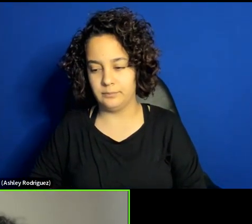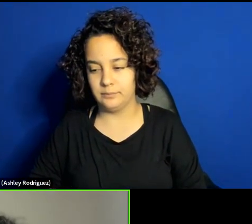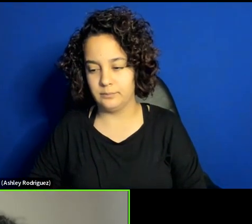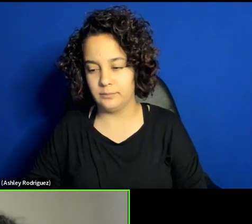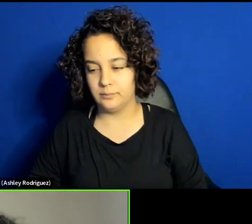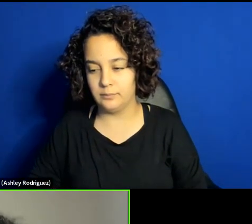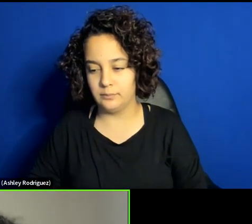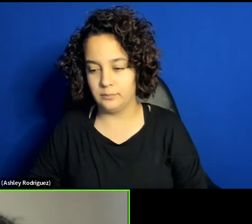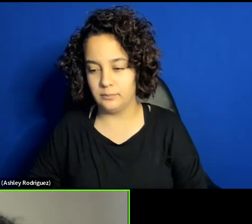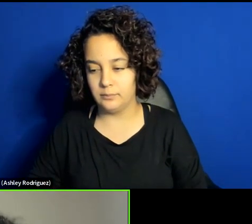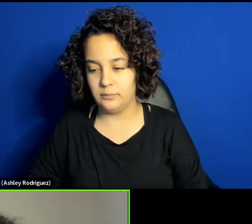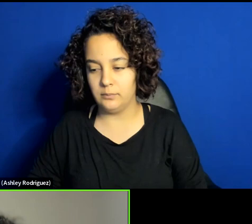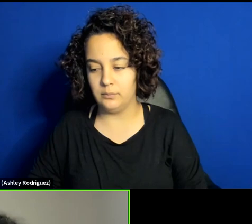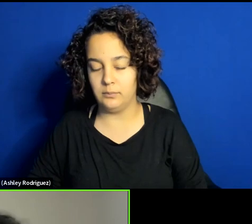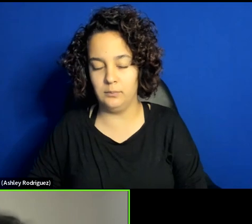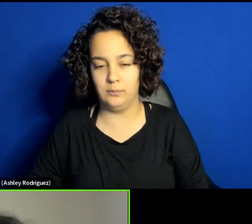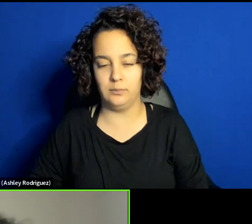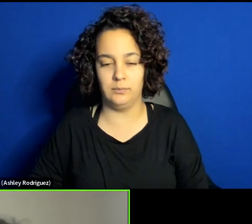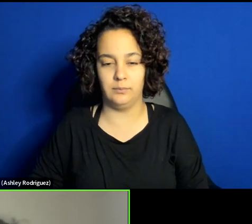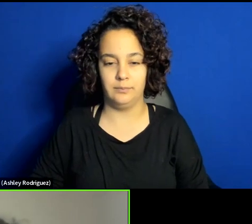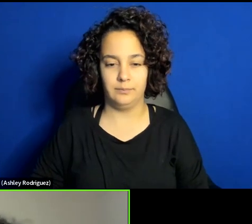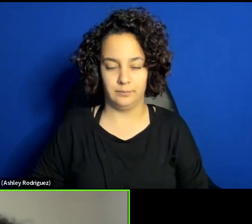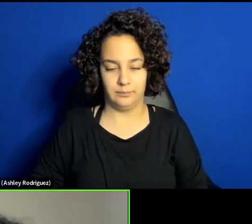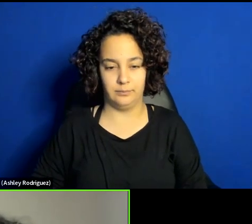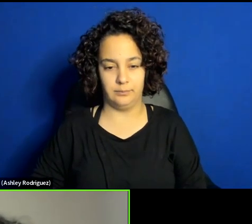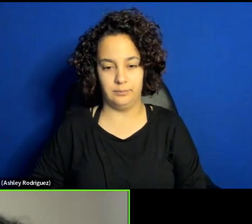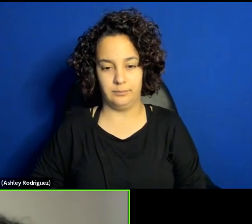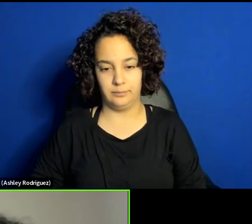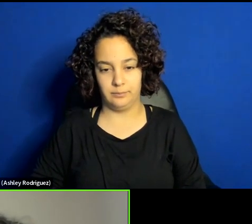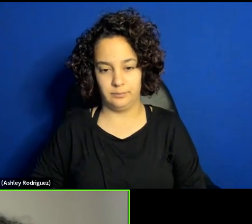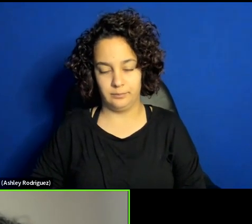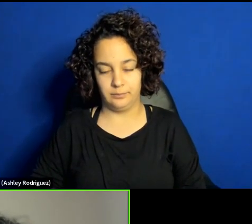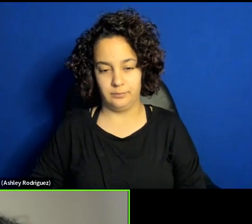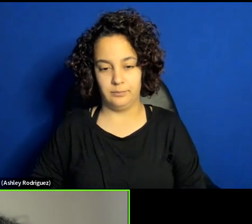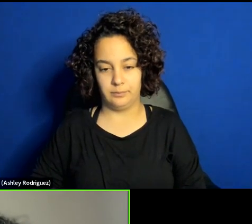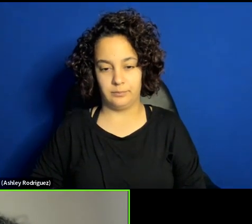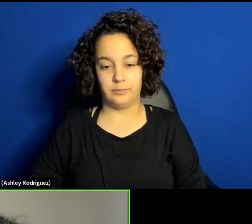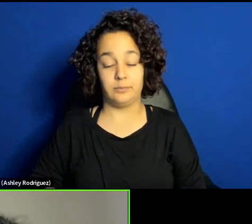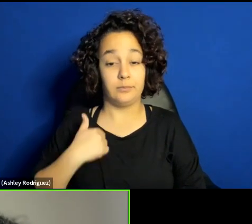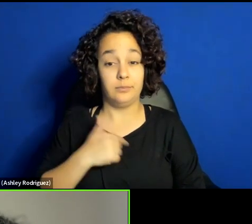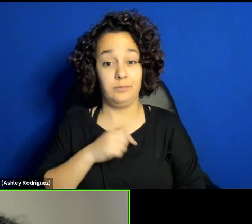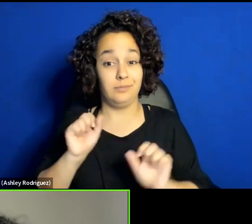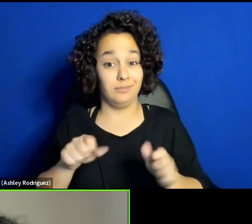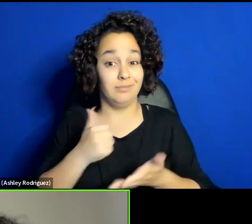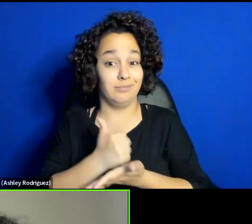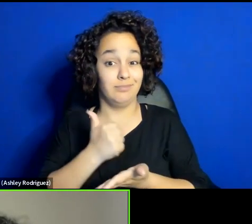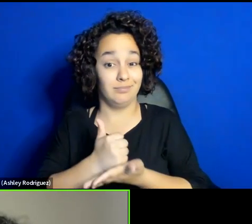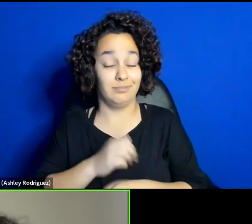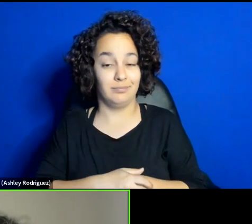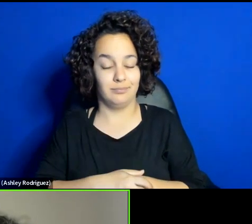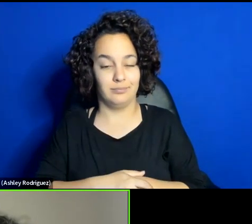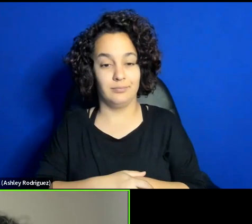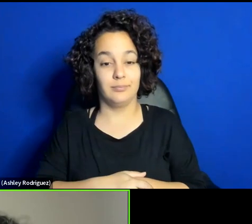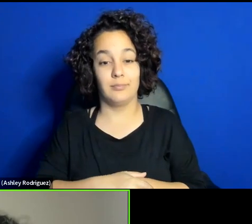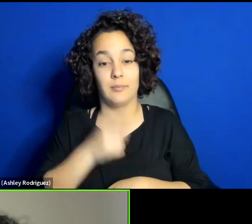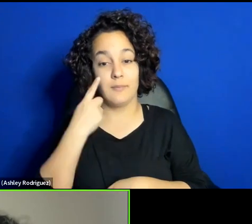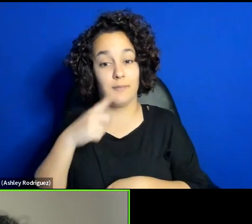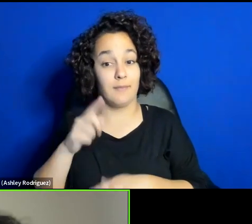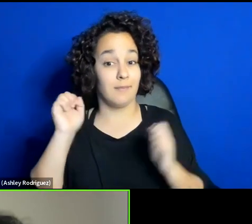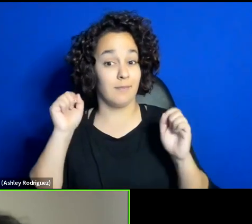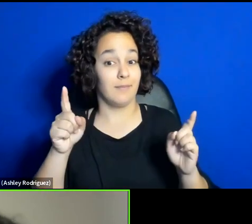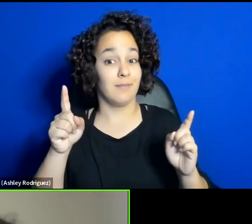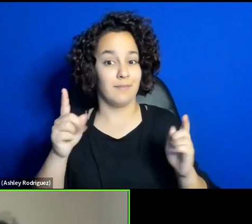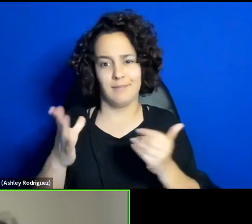mentioned, we can be of help. Azad the case of education, it is